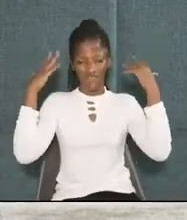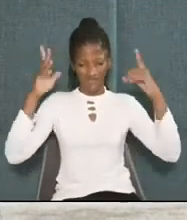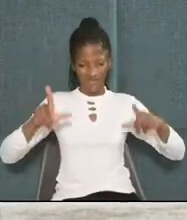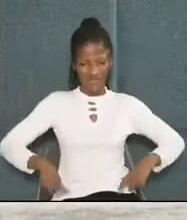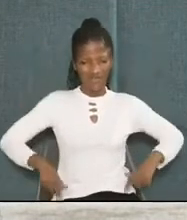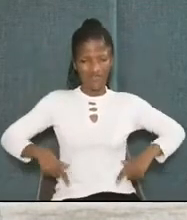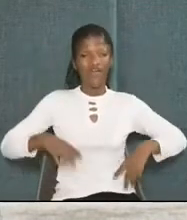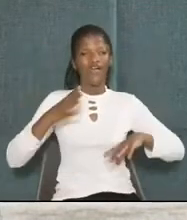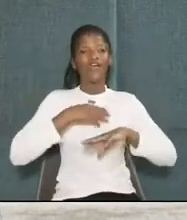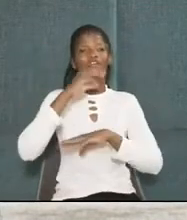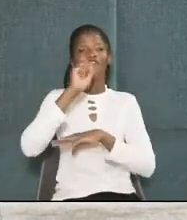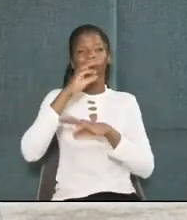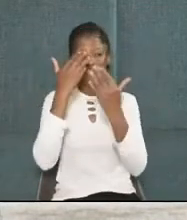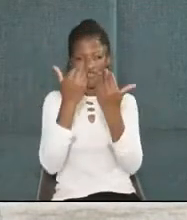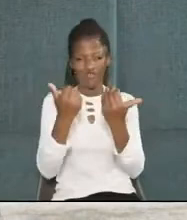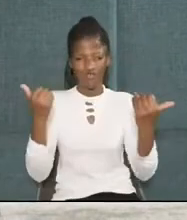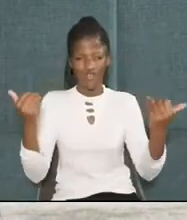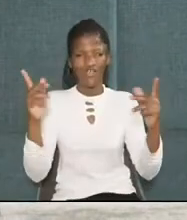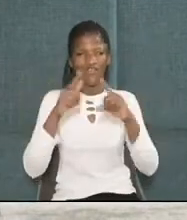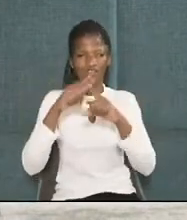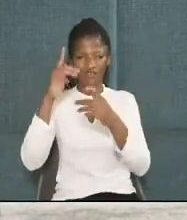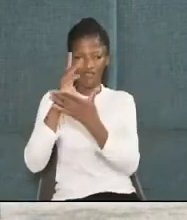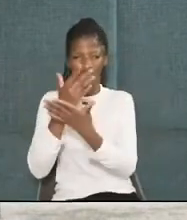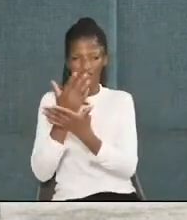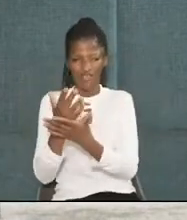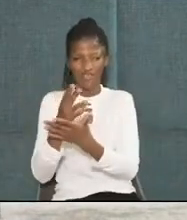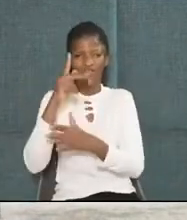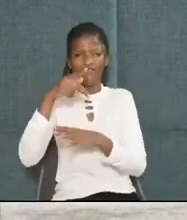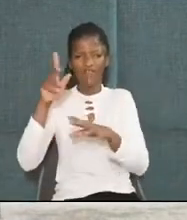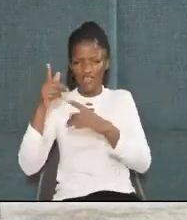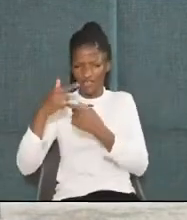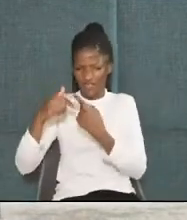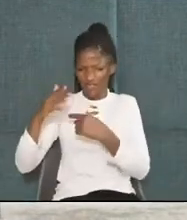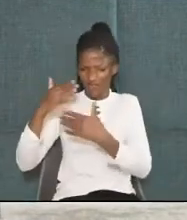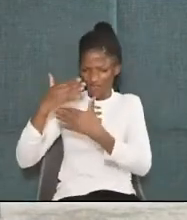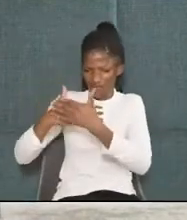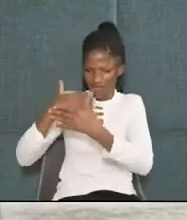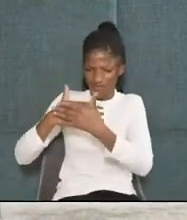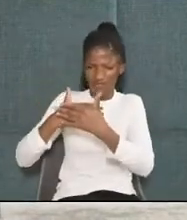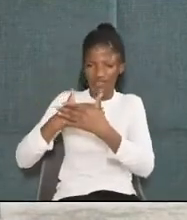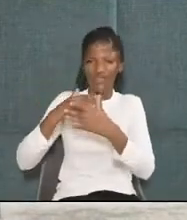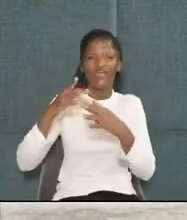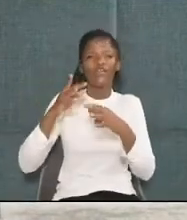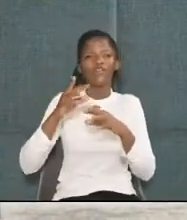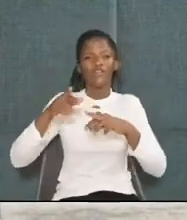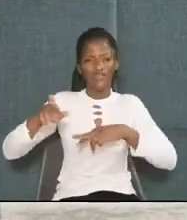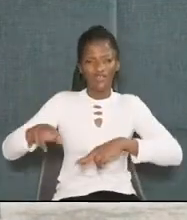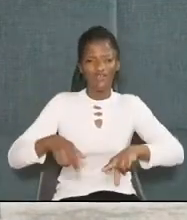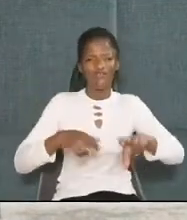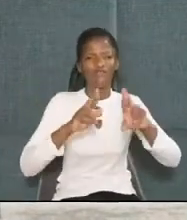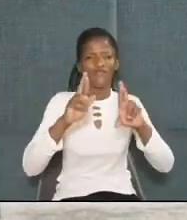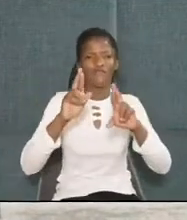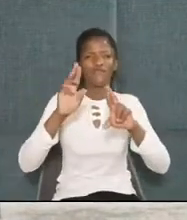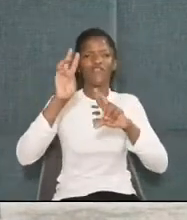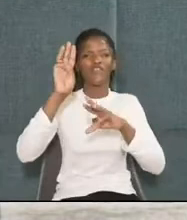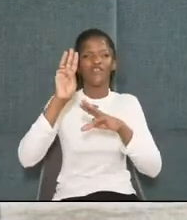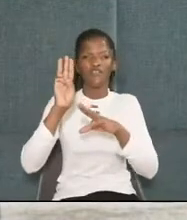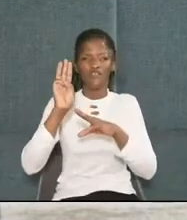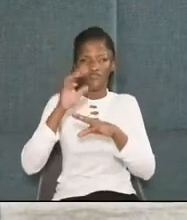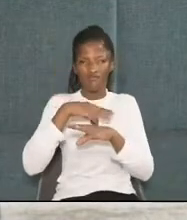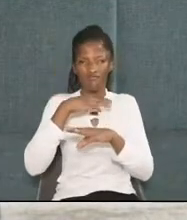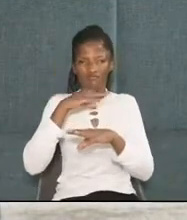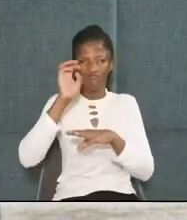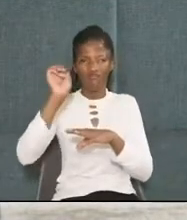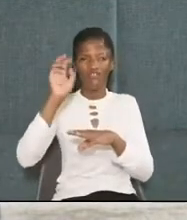And so, children, after that sharing, Philip and the eunuch came across a river, and at this river, the eunuch asked Philip to baptize him,